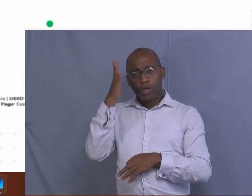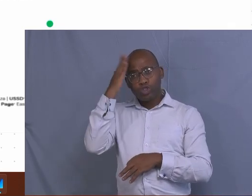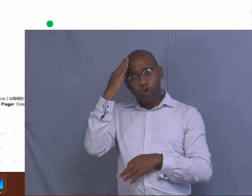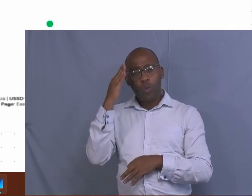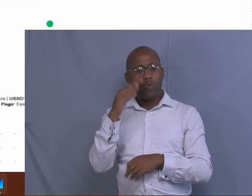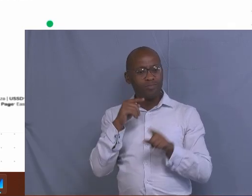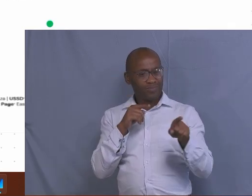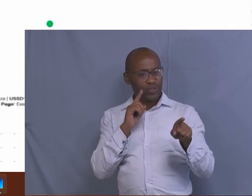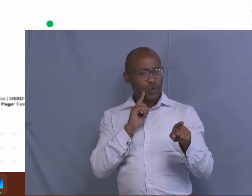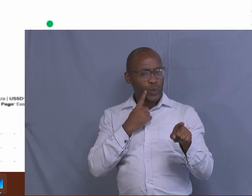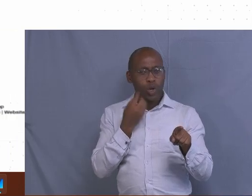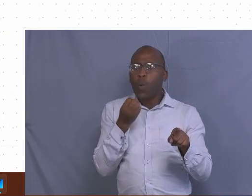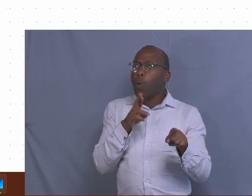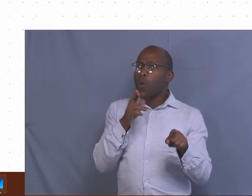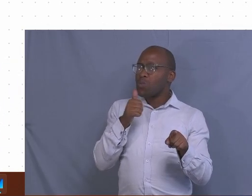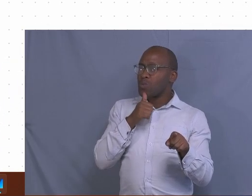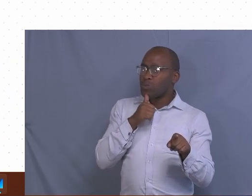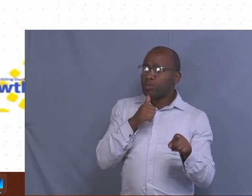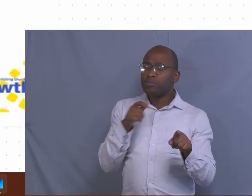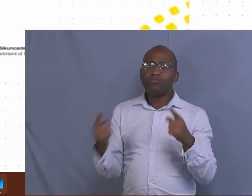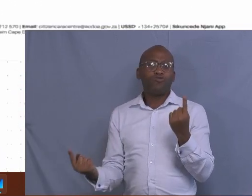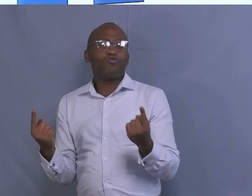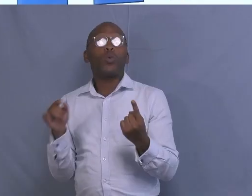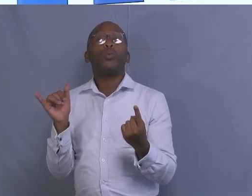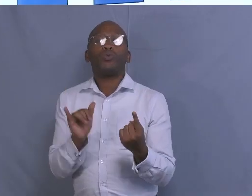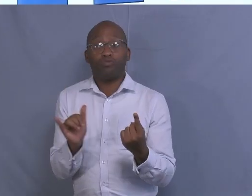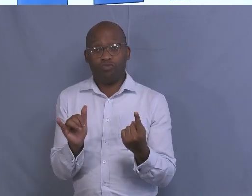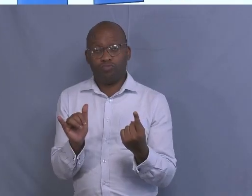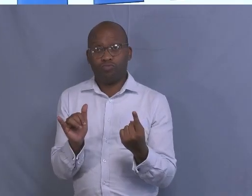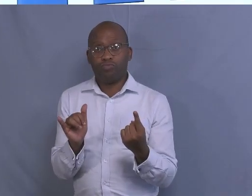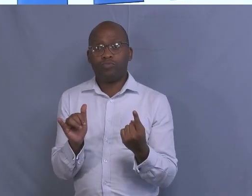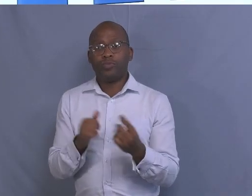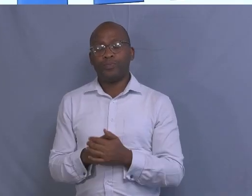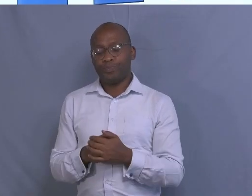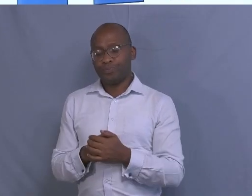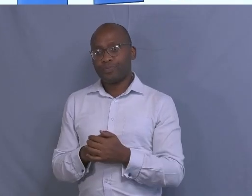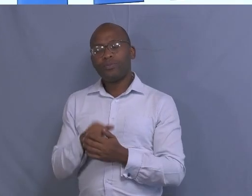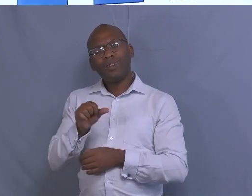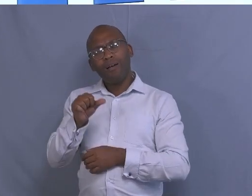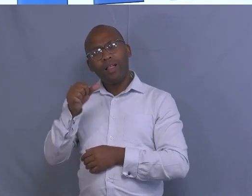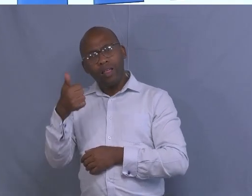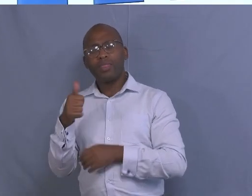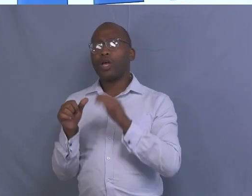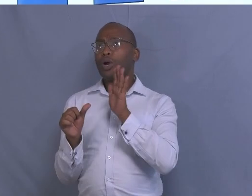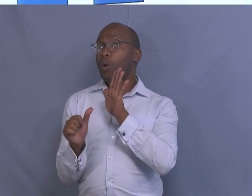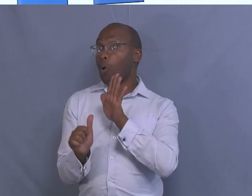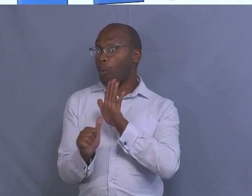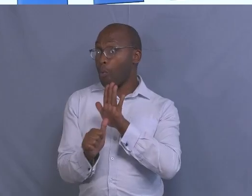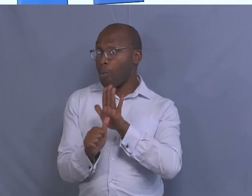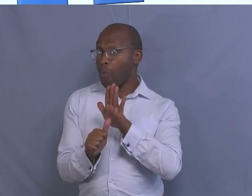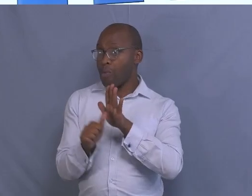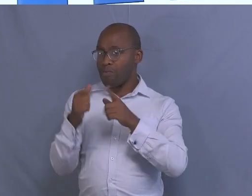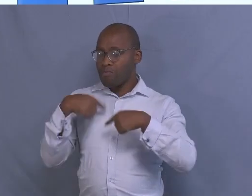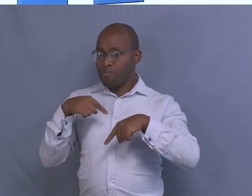farm. Then let's move to another important aspect that we need to talk about, which is based